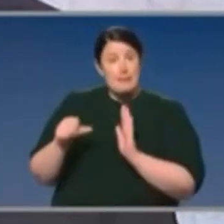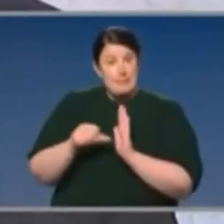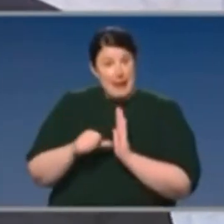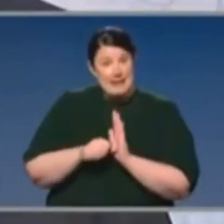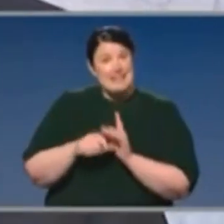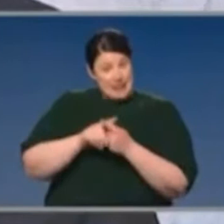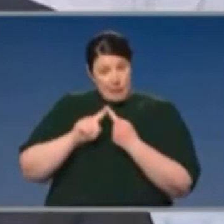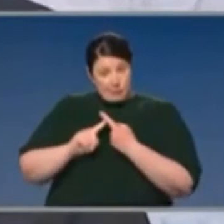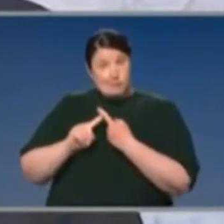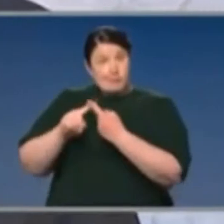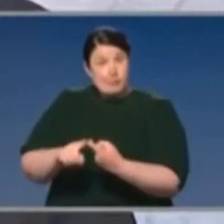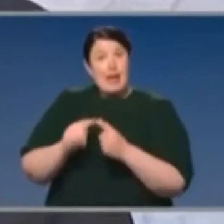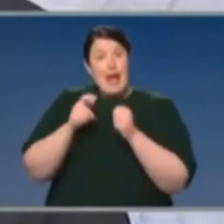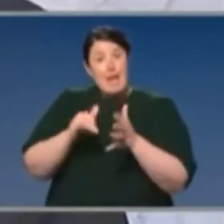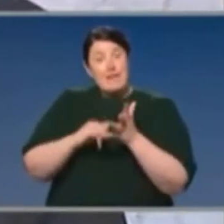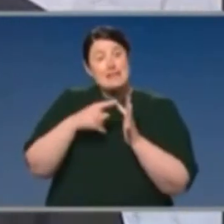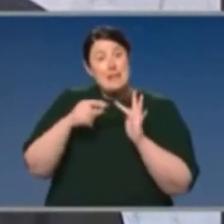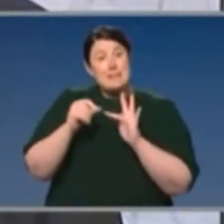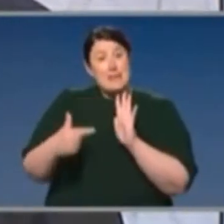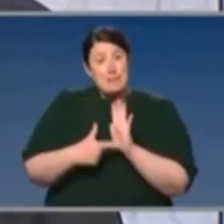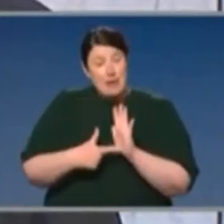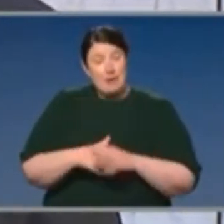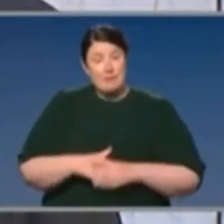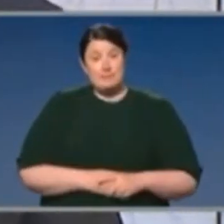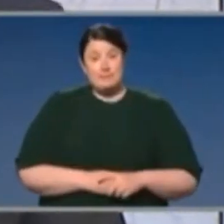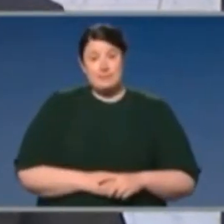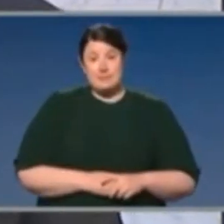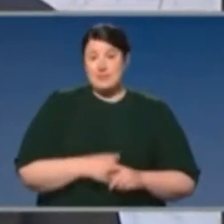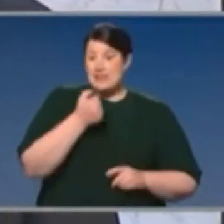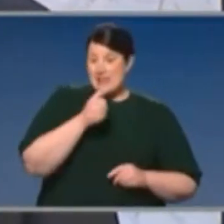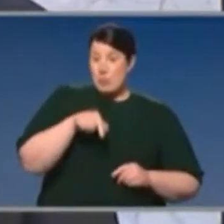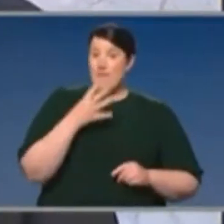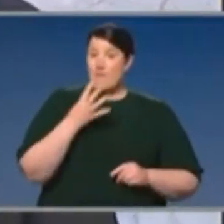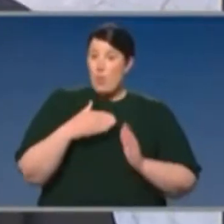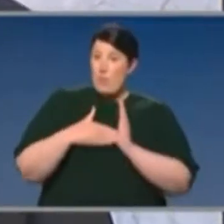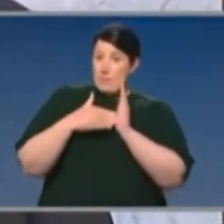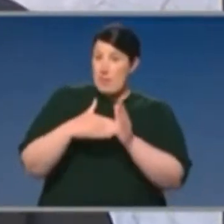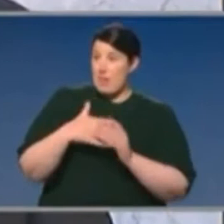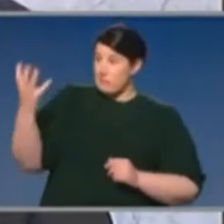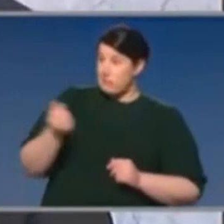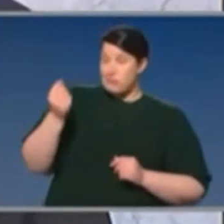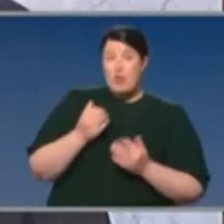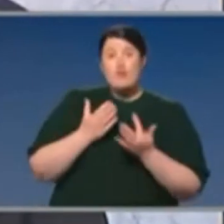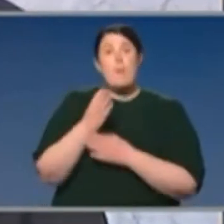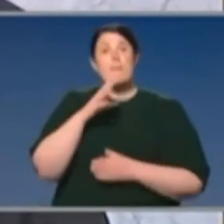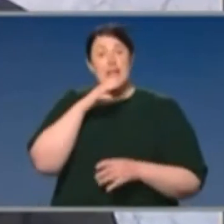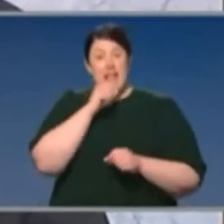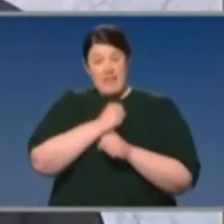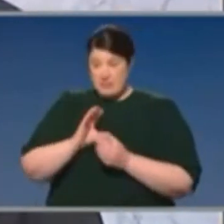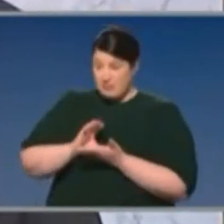Just like there are those who have received some $6.4 billion in cash flow to Victorian businesses,